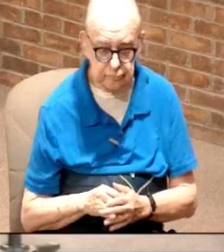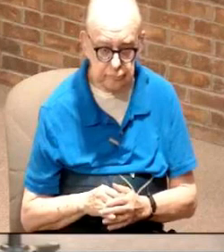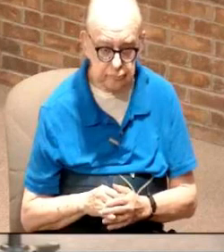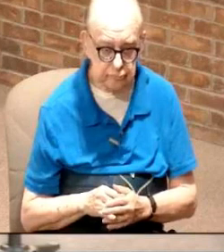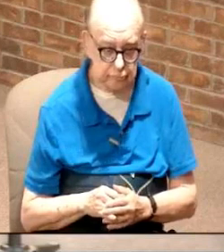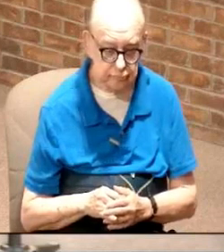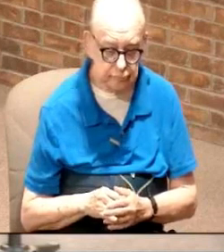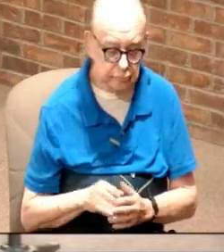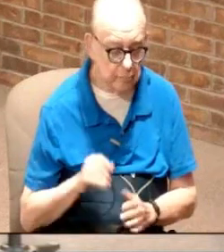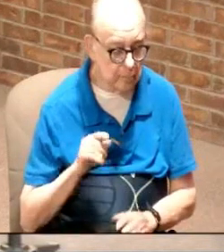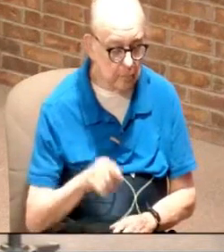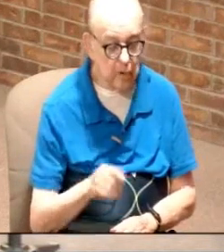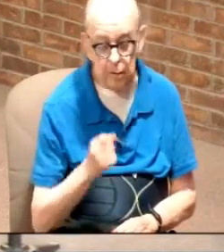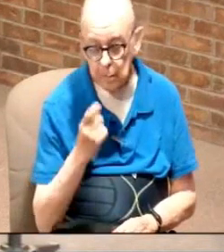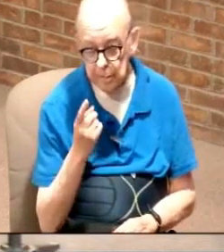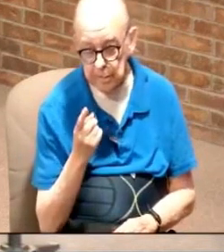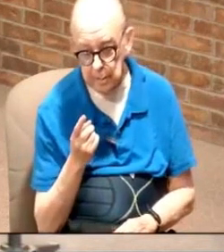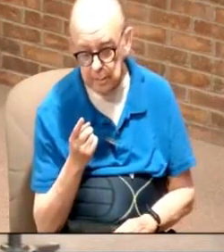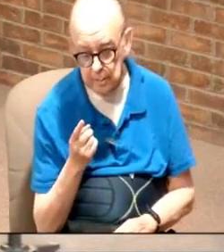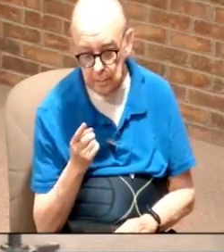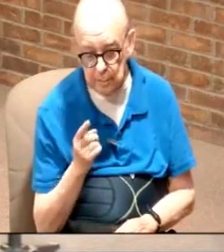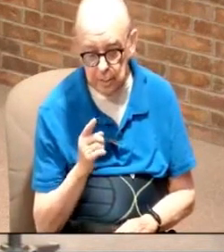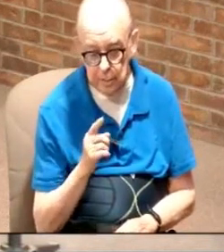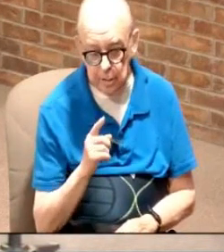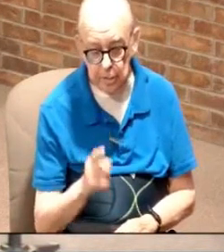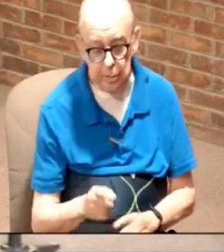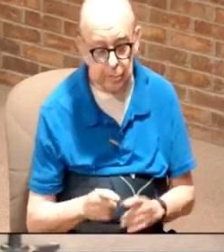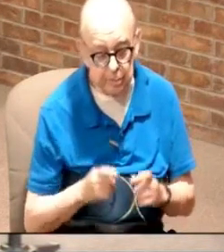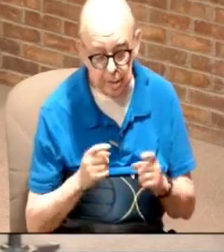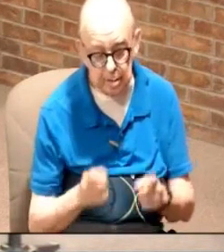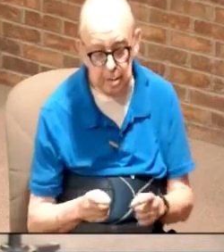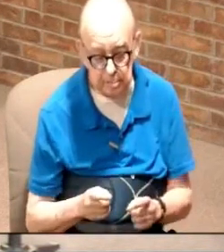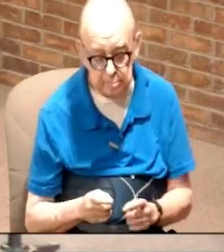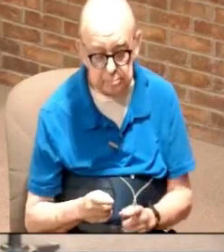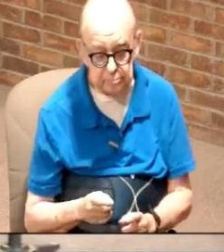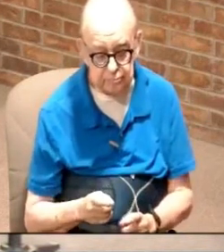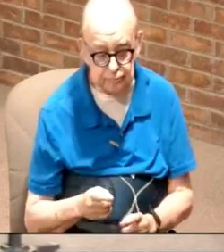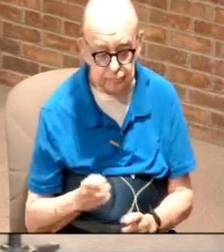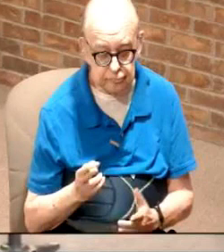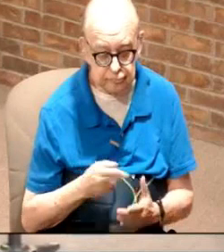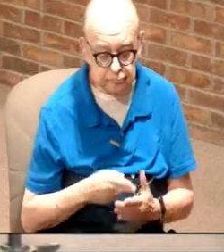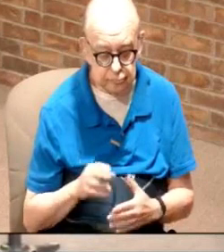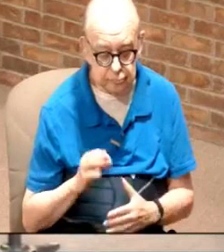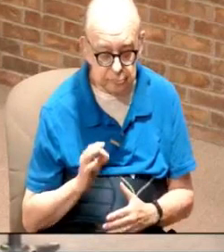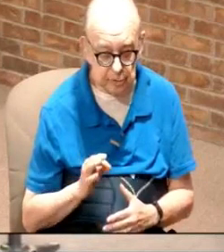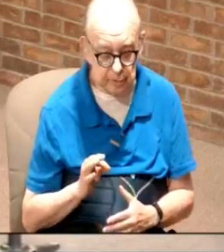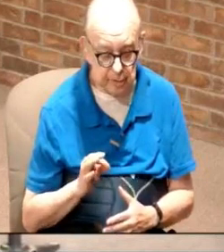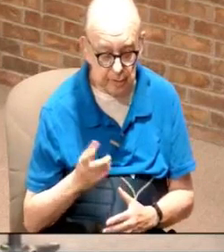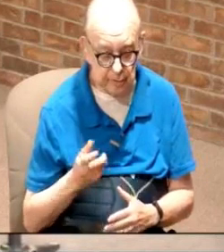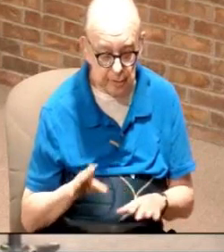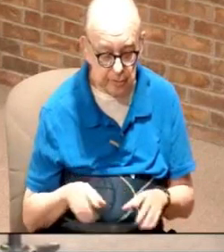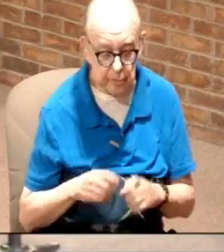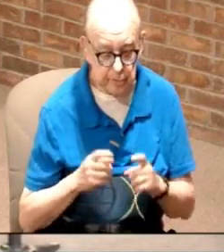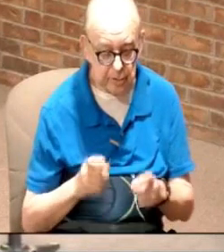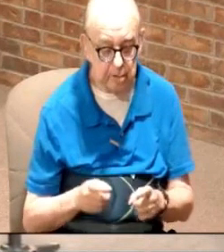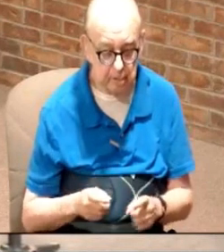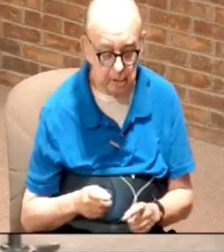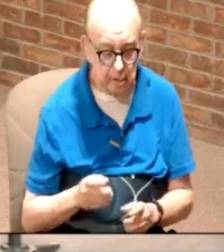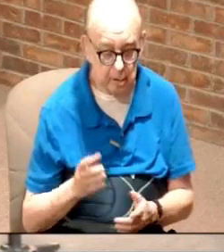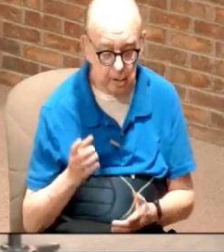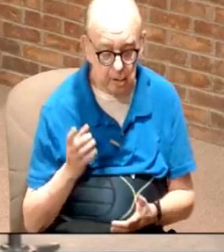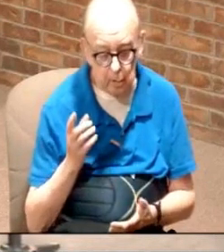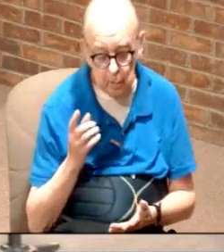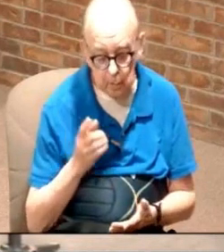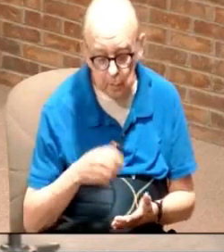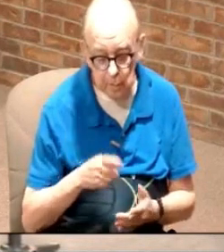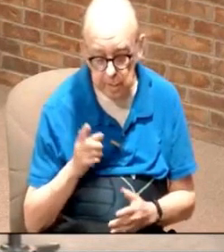Do you understand that you sinned? and the Holy Spirit tells you that you have. And guess what he